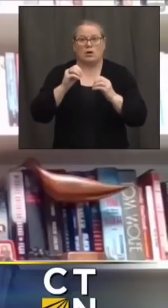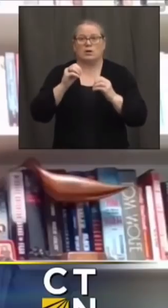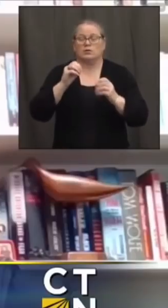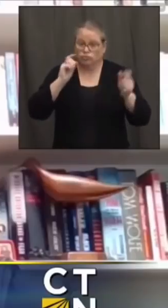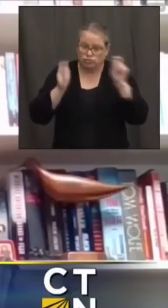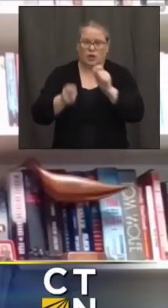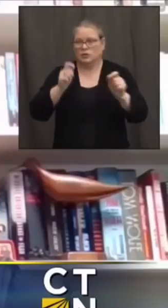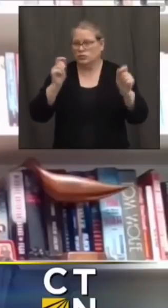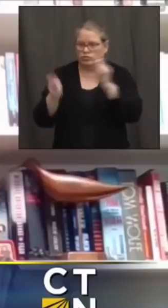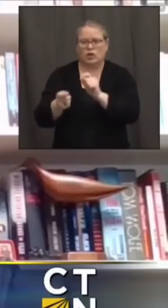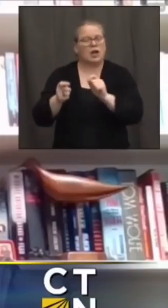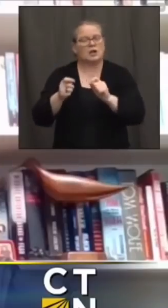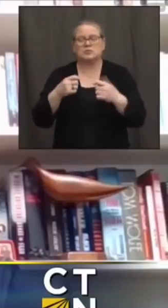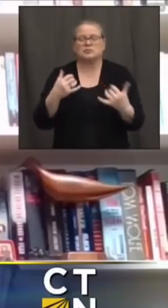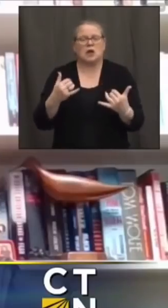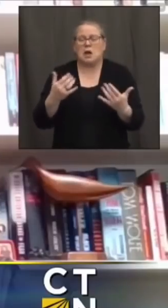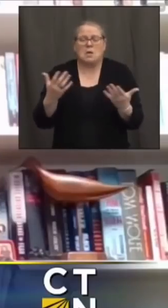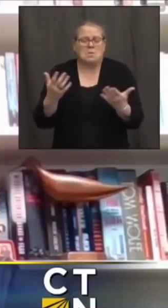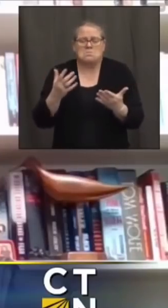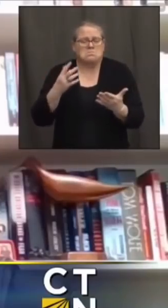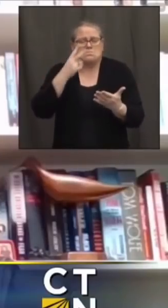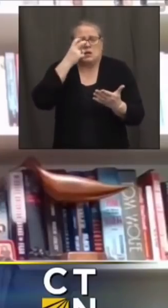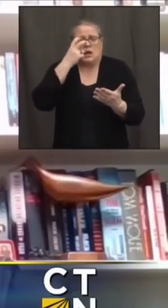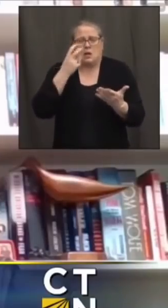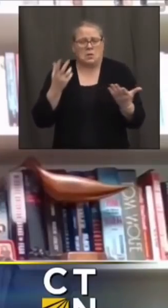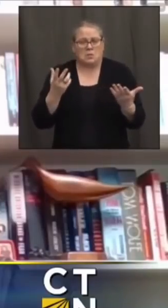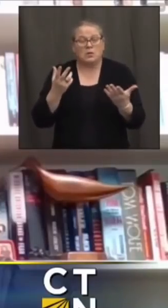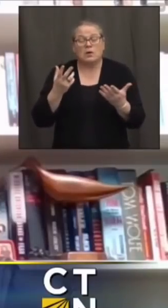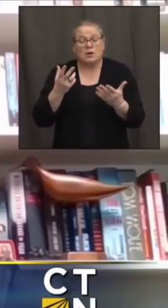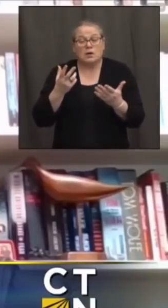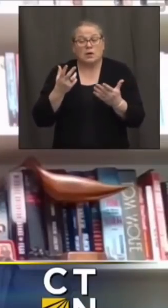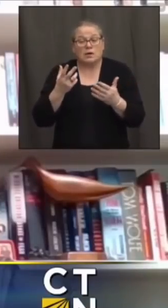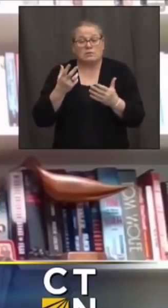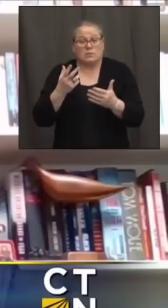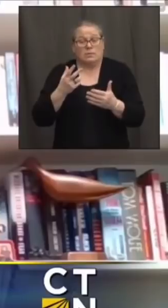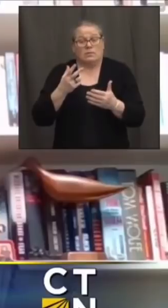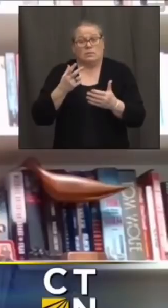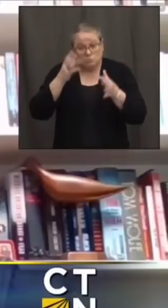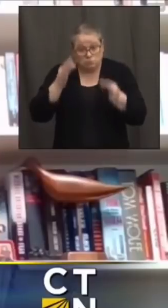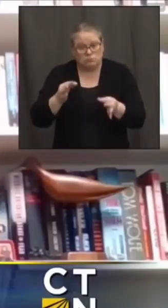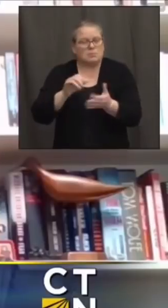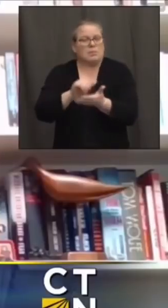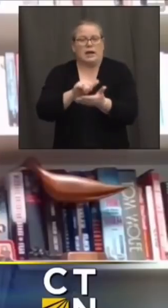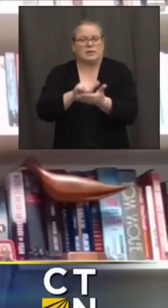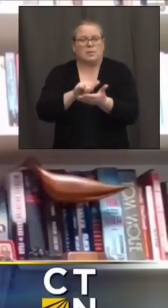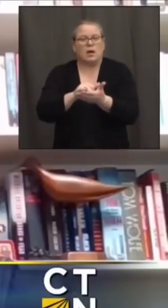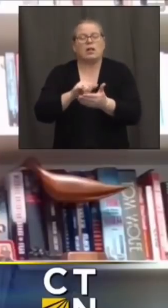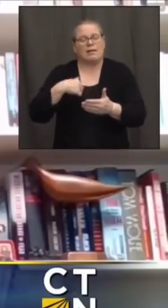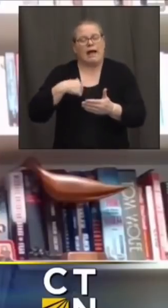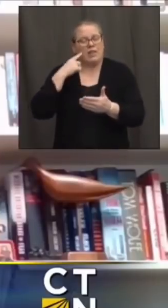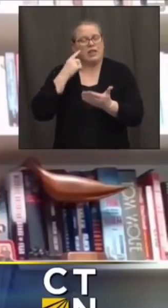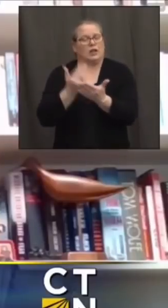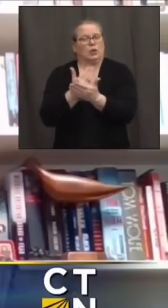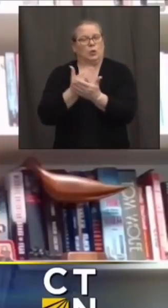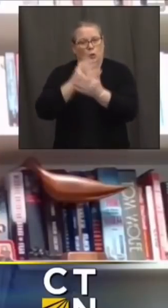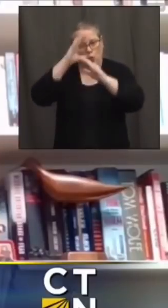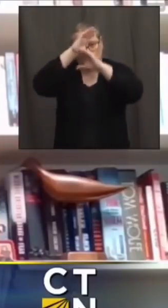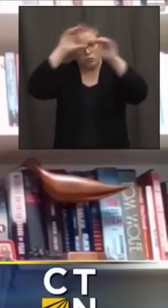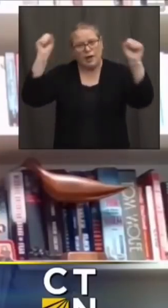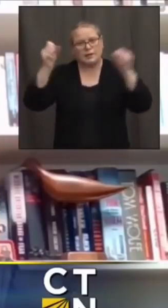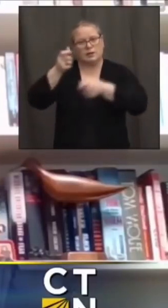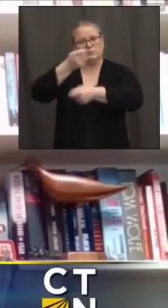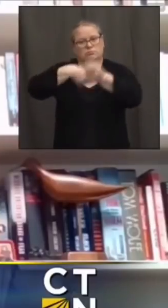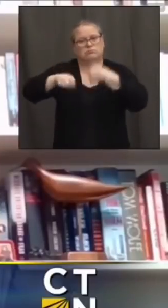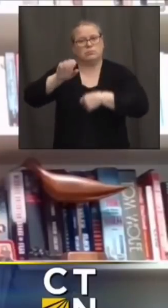phases at this point we'll see uh hard to say um and i think there'll be news soon coming out of the new administration but um